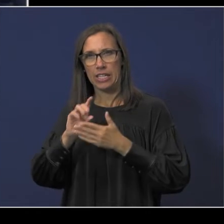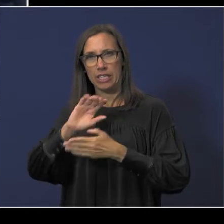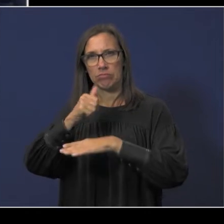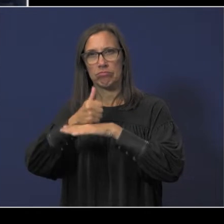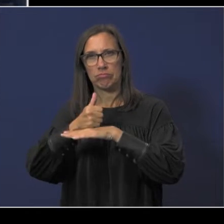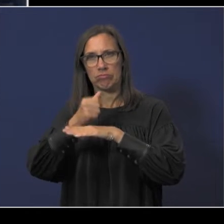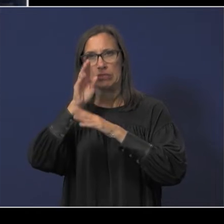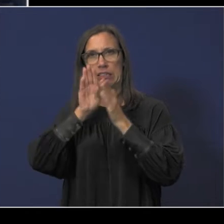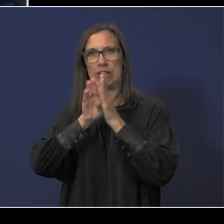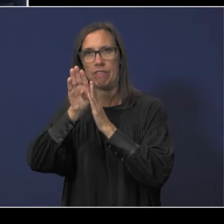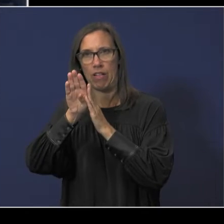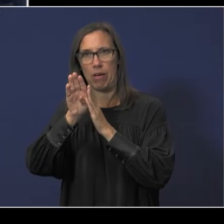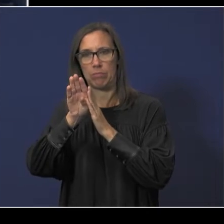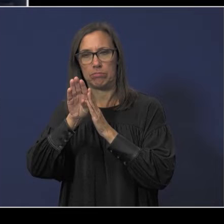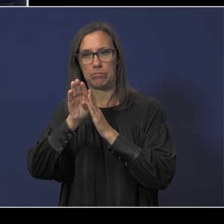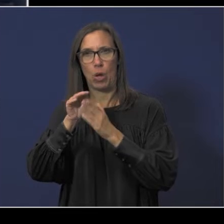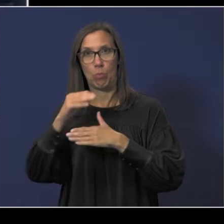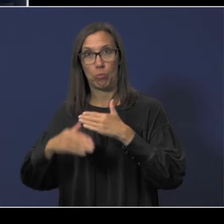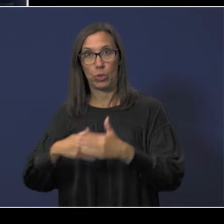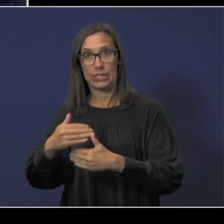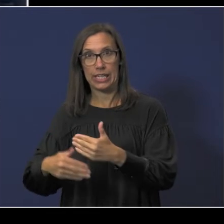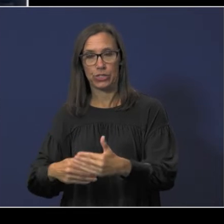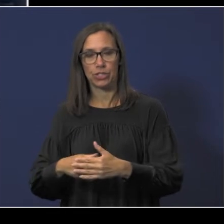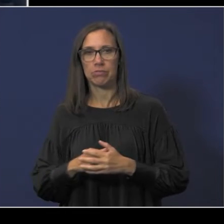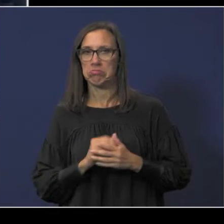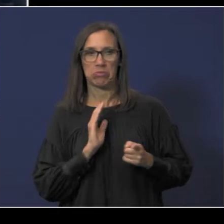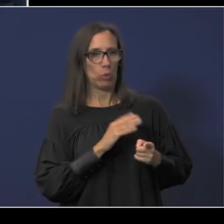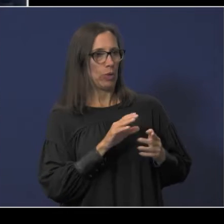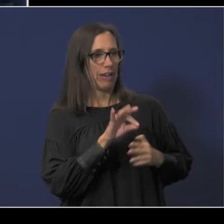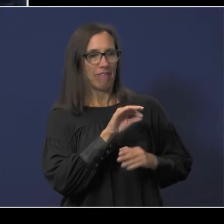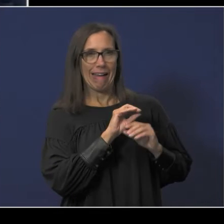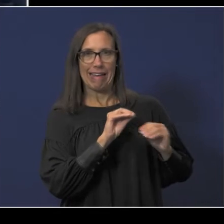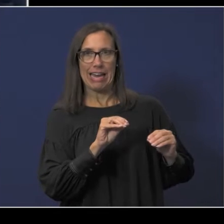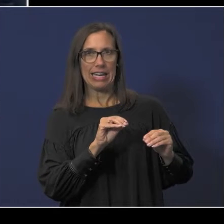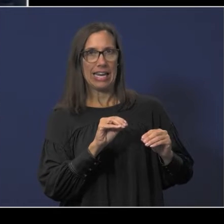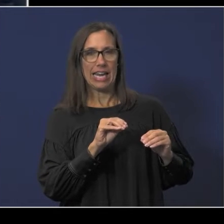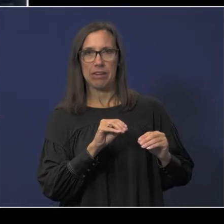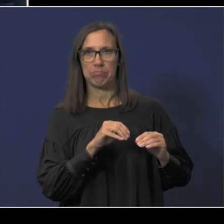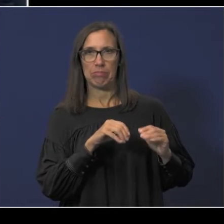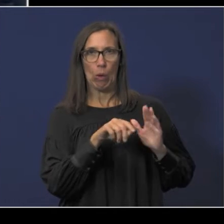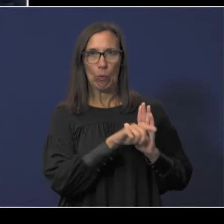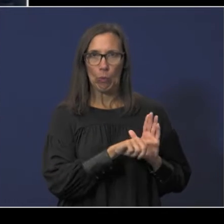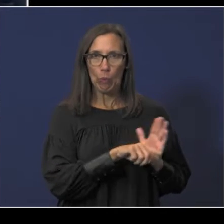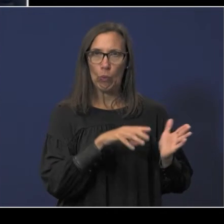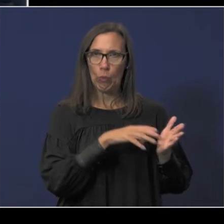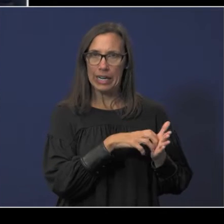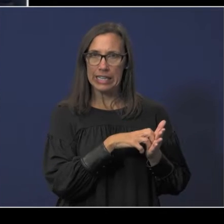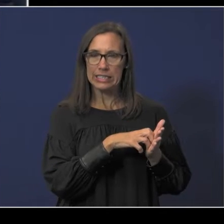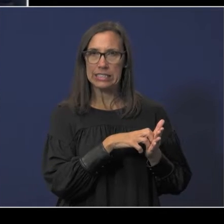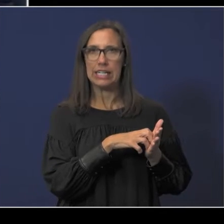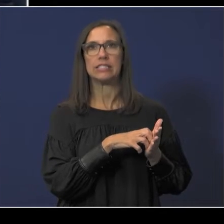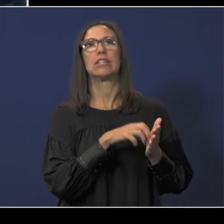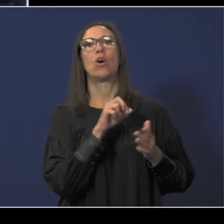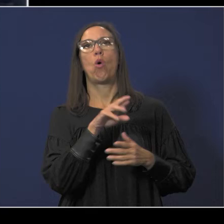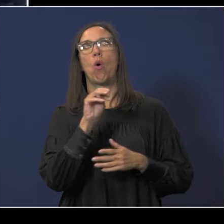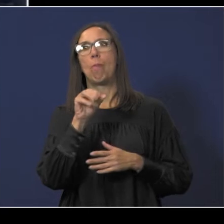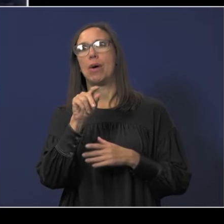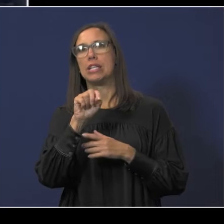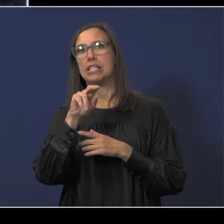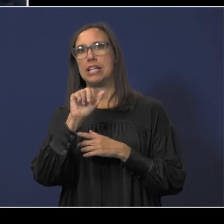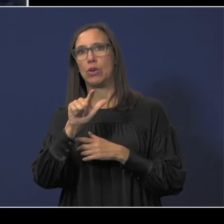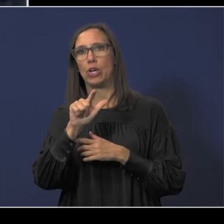throughout that process we did not identify any deficiencies in internal controls we didn't have any significant deficiencies or material weaknesses